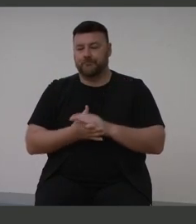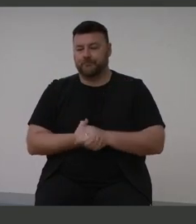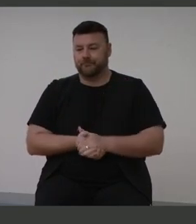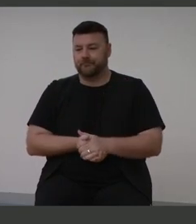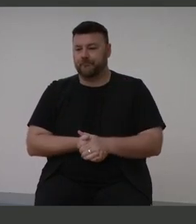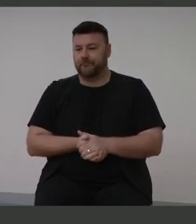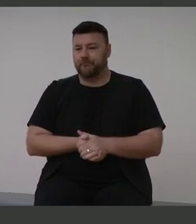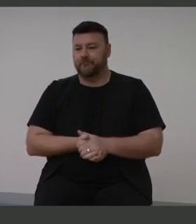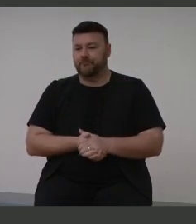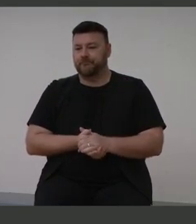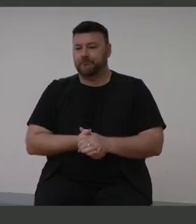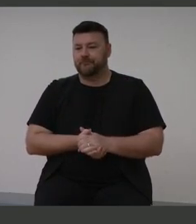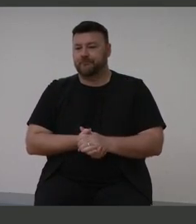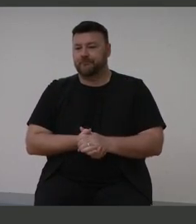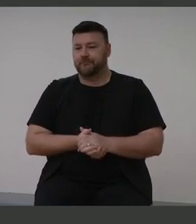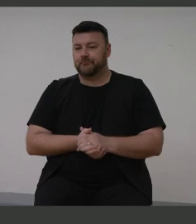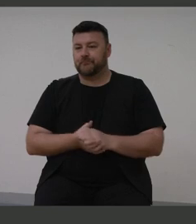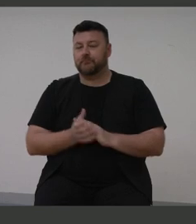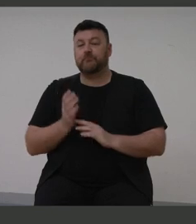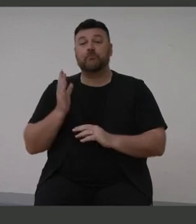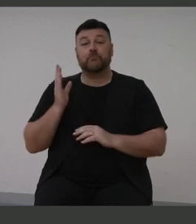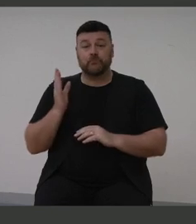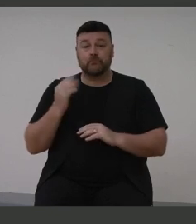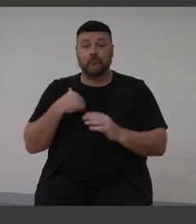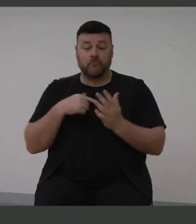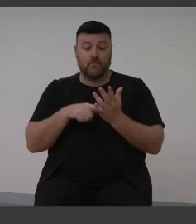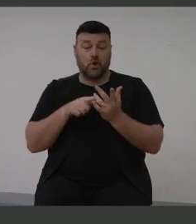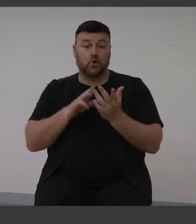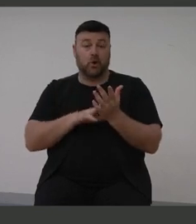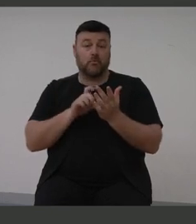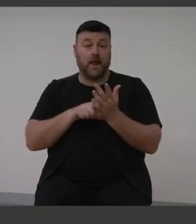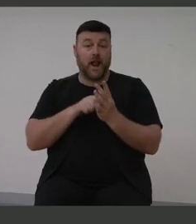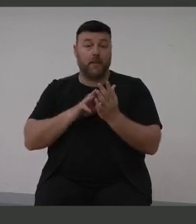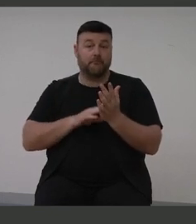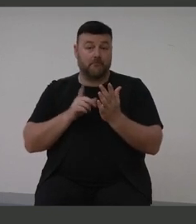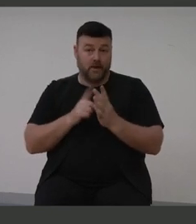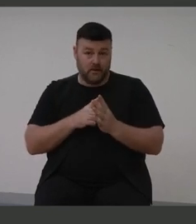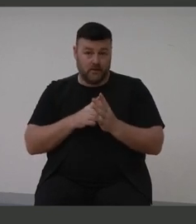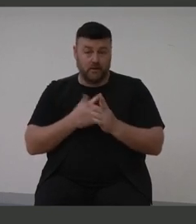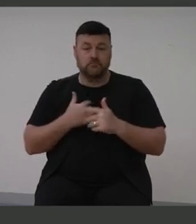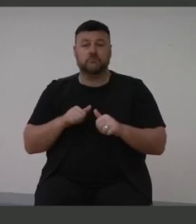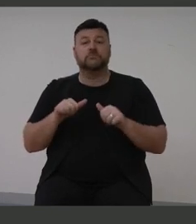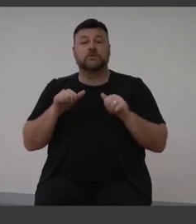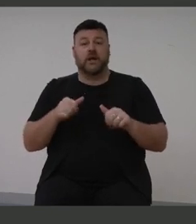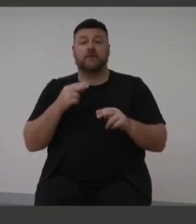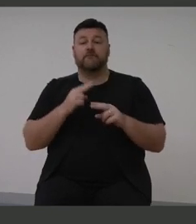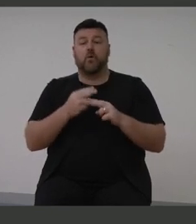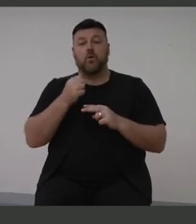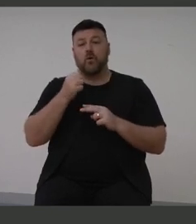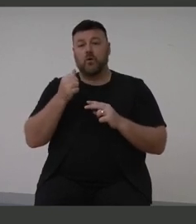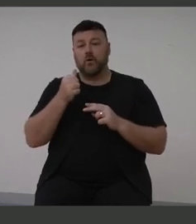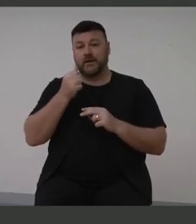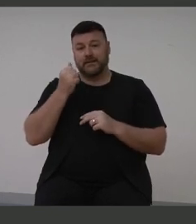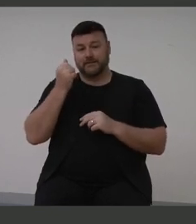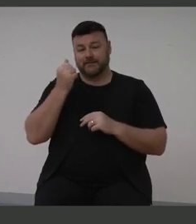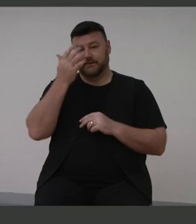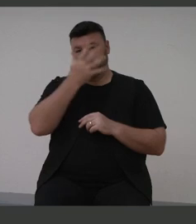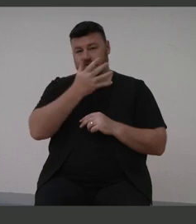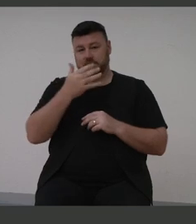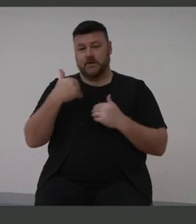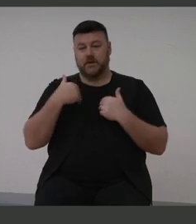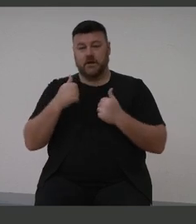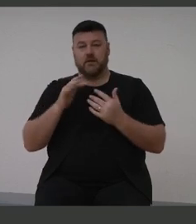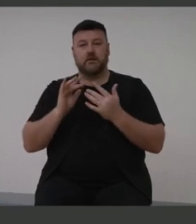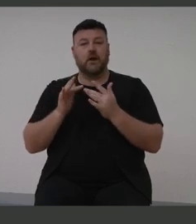Thank Thank morning. My name is Tom Calmer, and I'm the chair and patron of the Perch Indigenous Health Network, and also the national